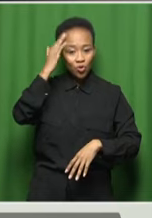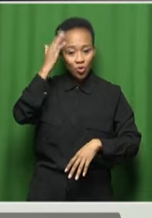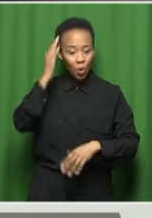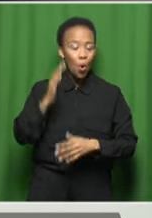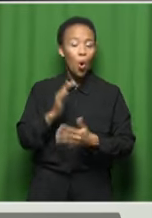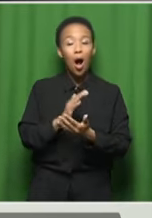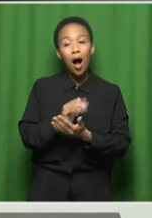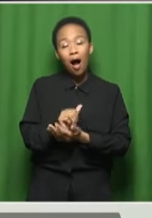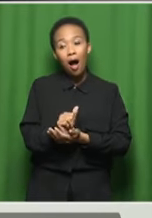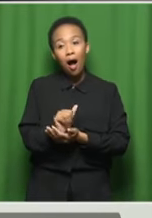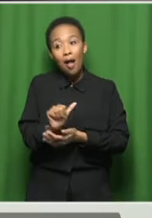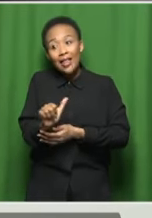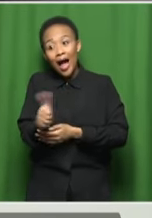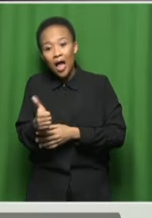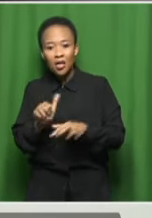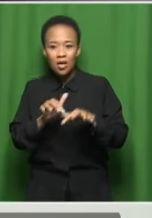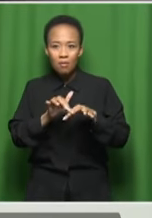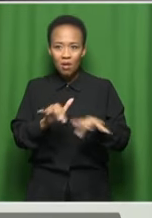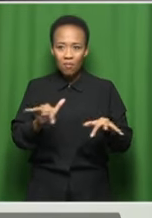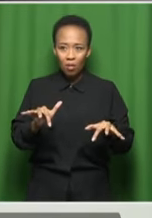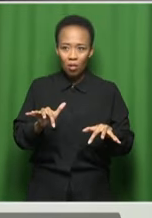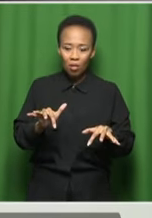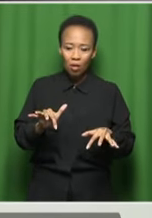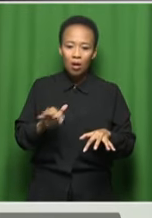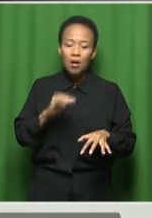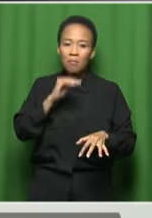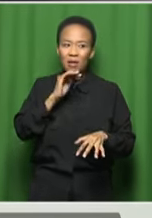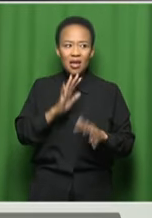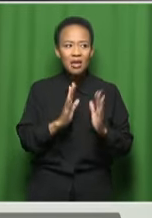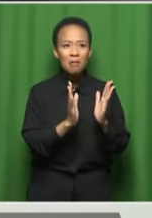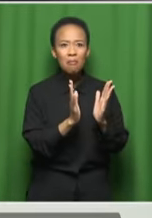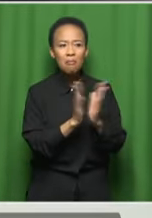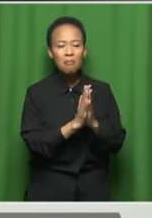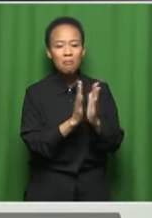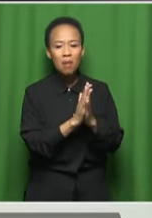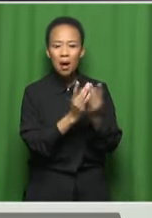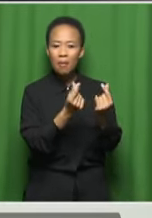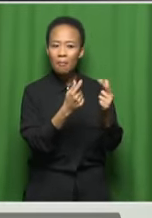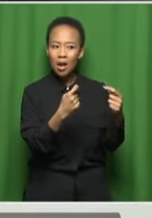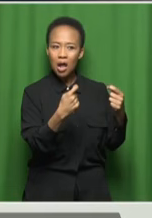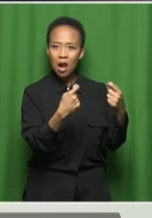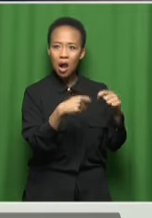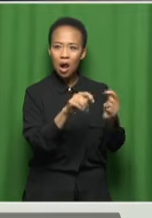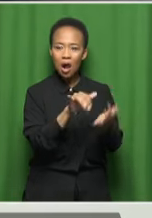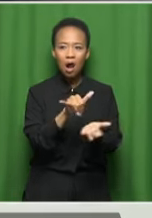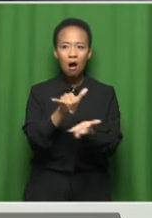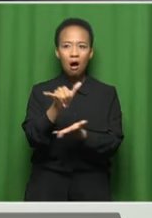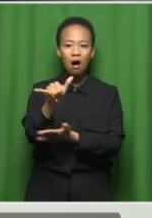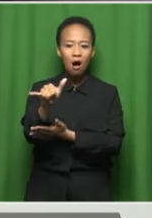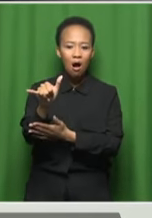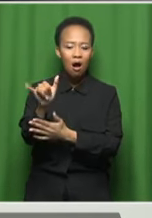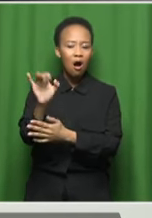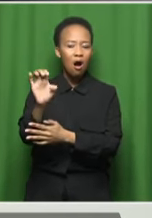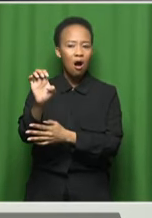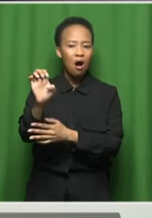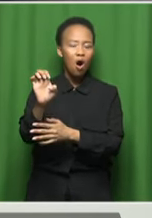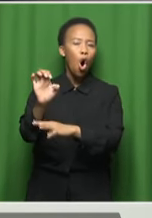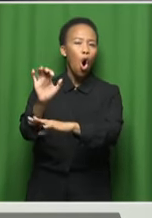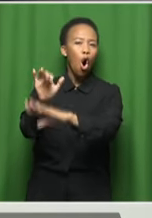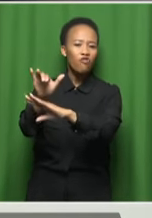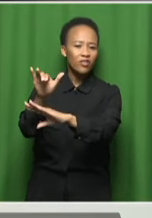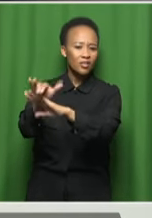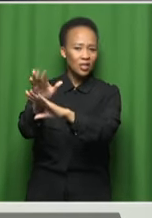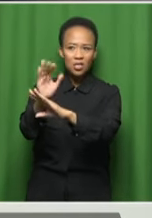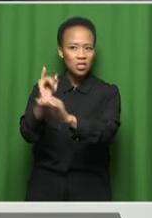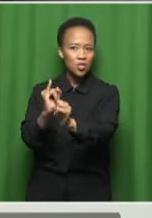should ask for grants, you know, to fly overseas and go to their institutions. You know what mean? So